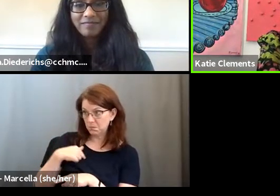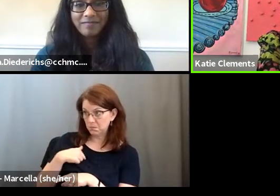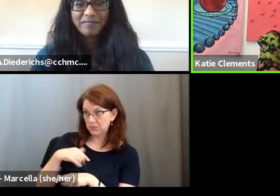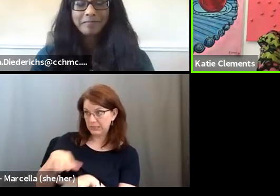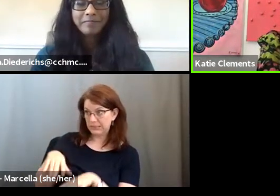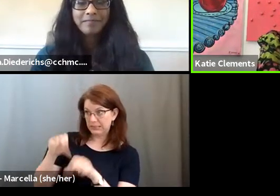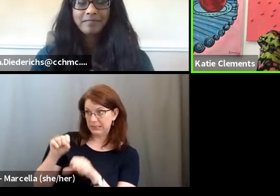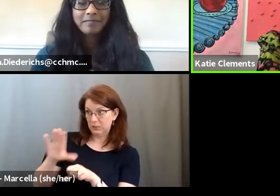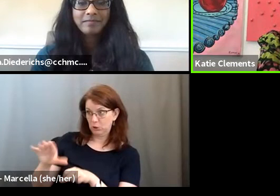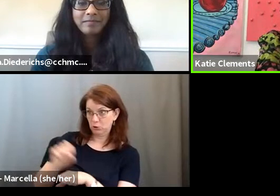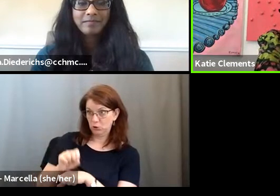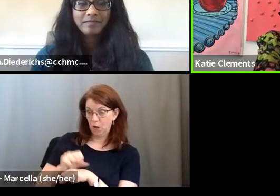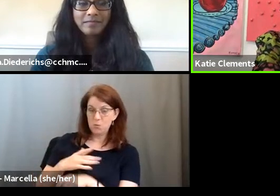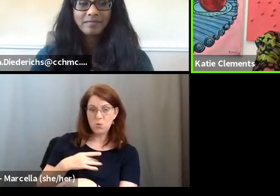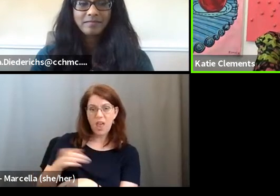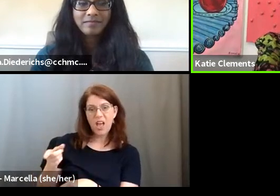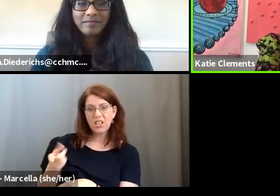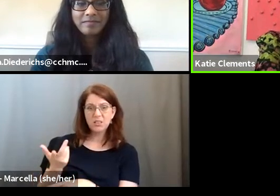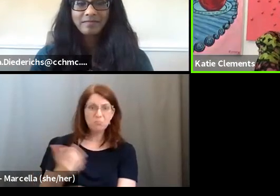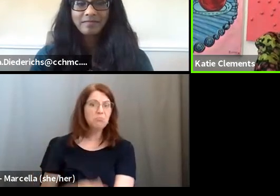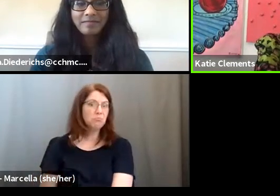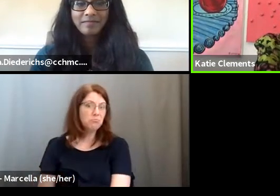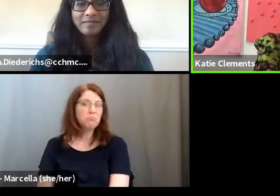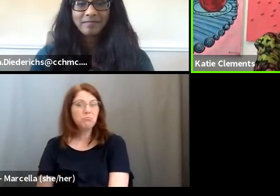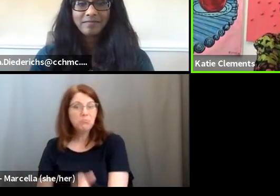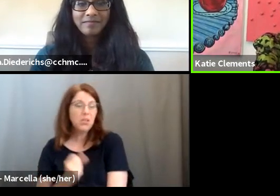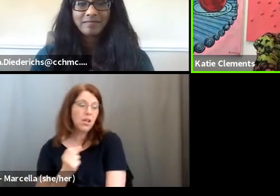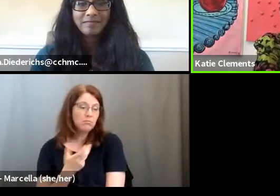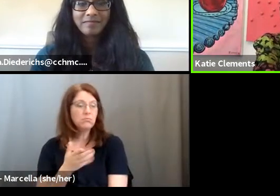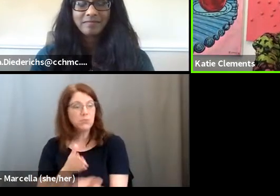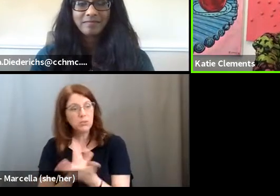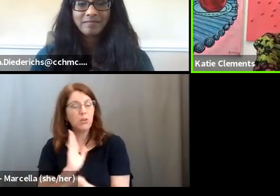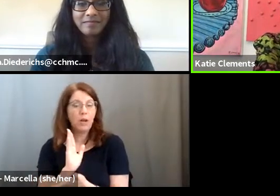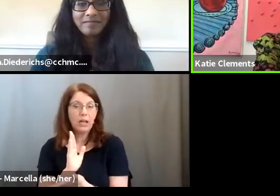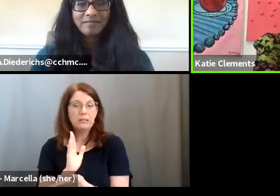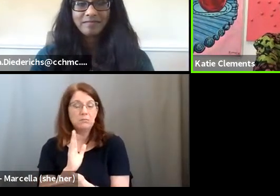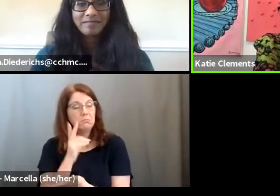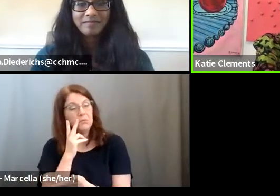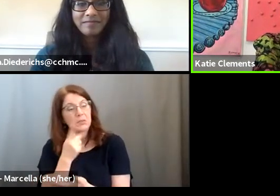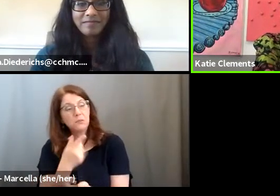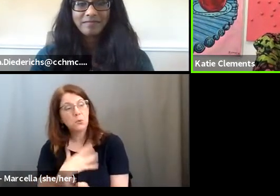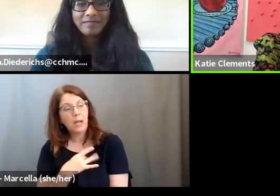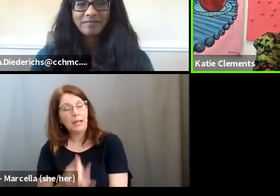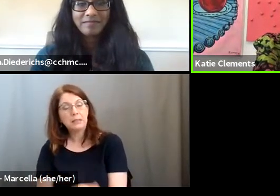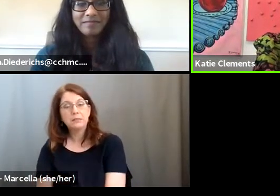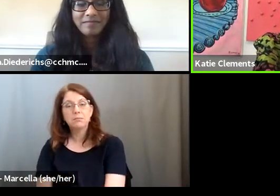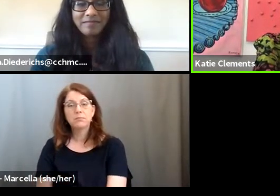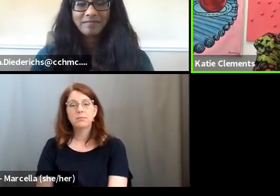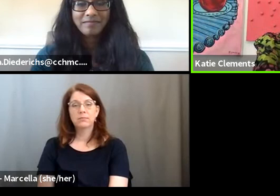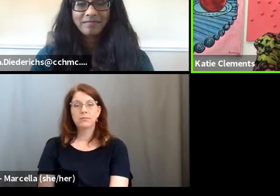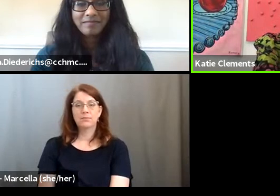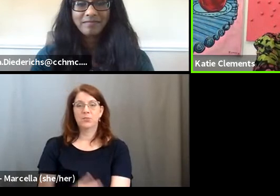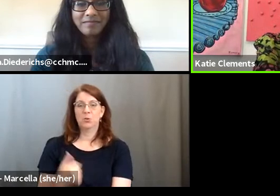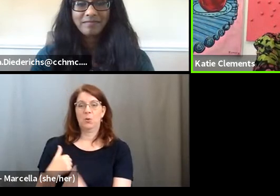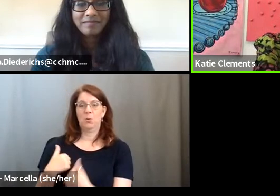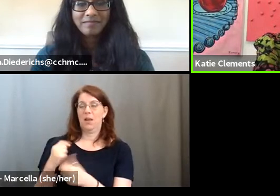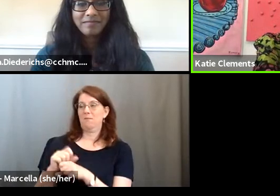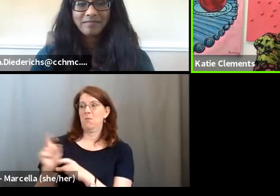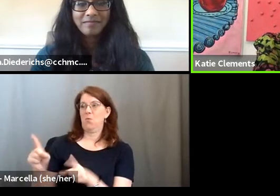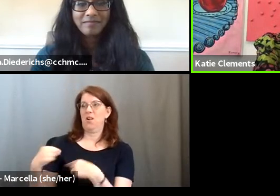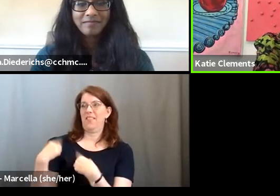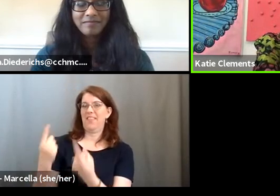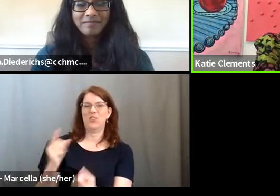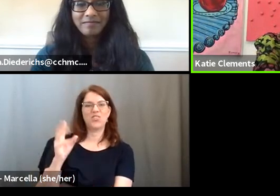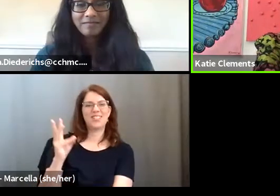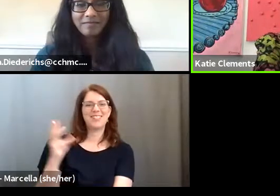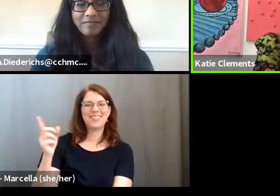job? You think you like it there? And he's like, it's okay. See if you like it. And I've now been there for six